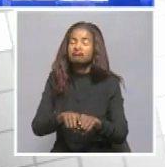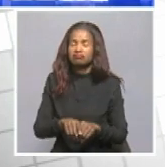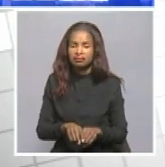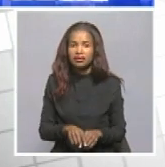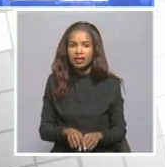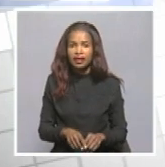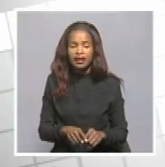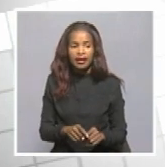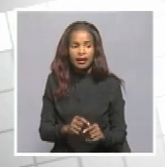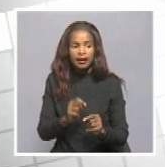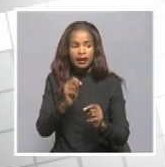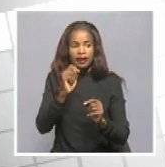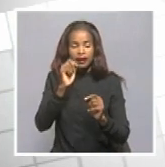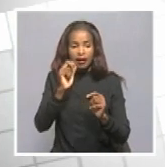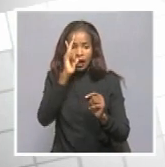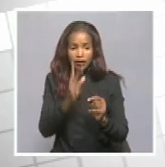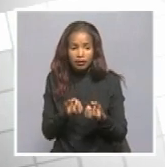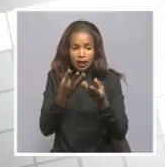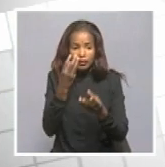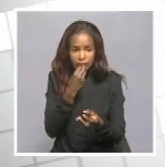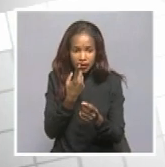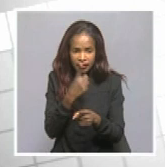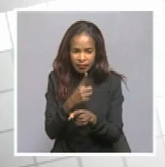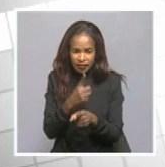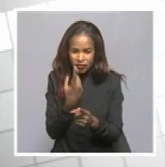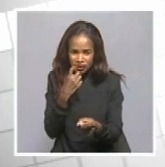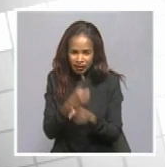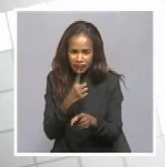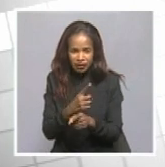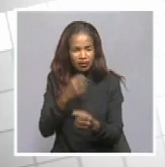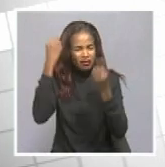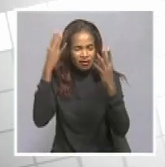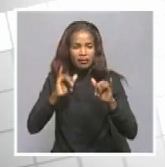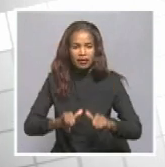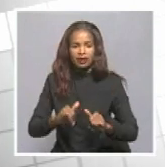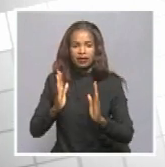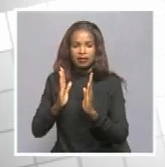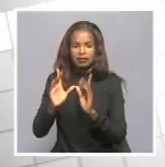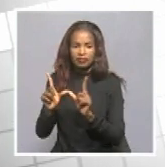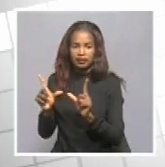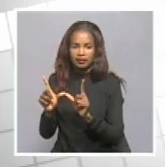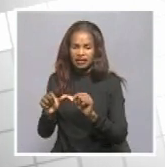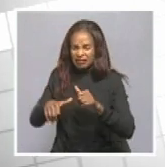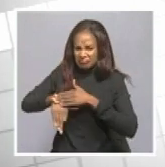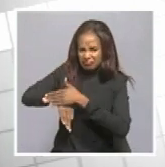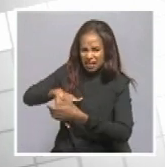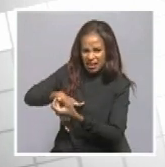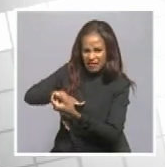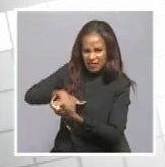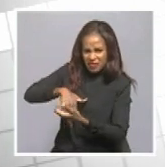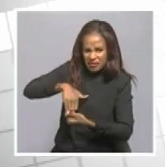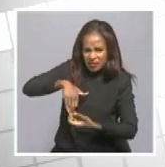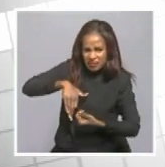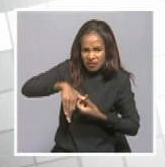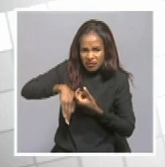biggest number of food parcels are actually Vindook. The rest of the country has very, very few numbers of people on the food